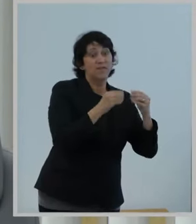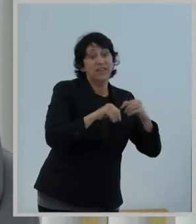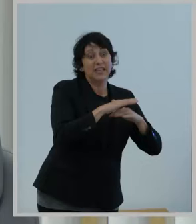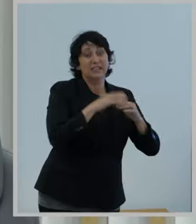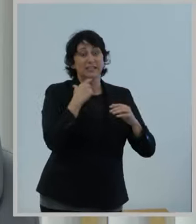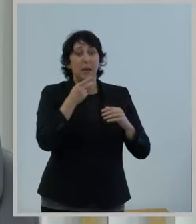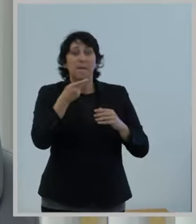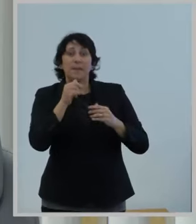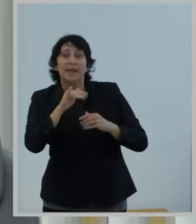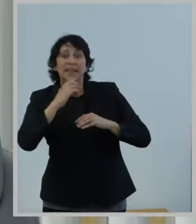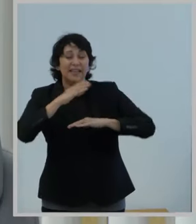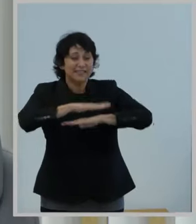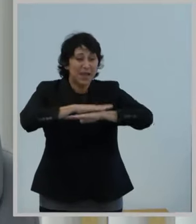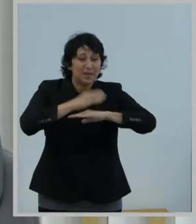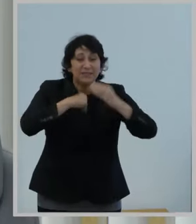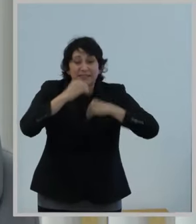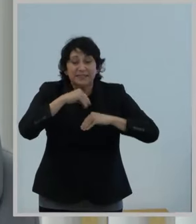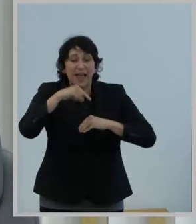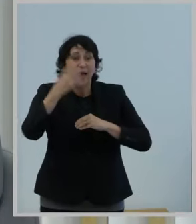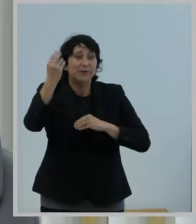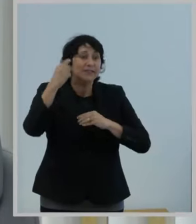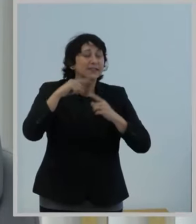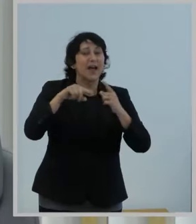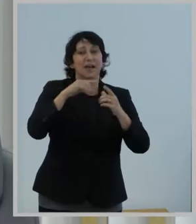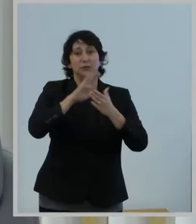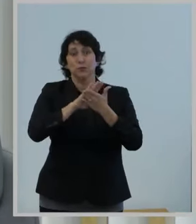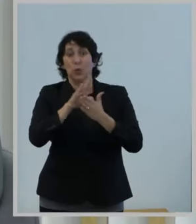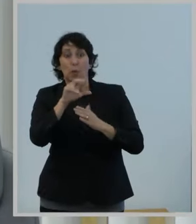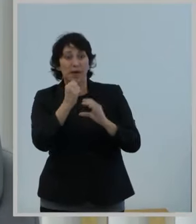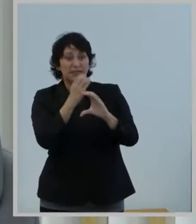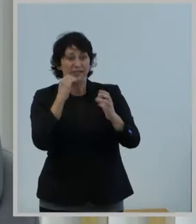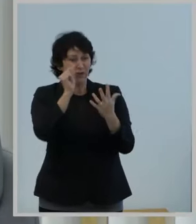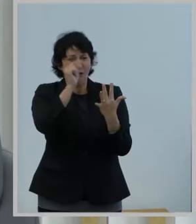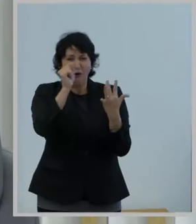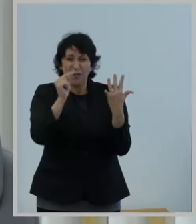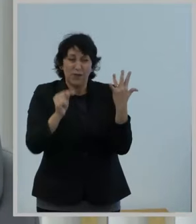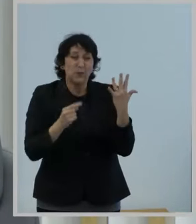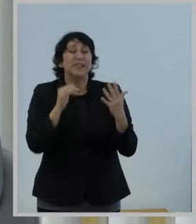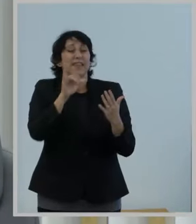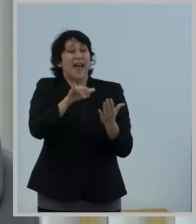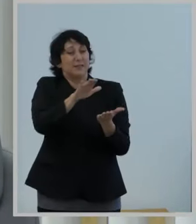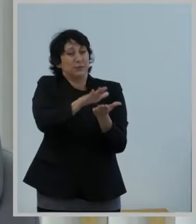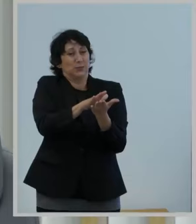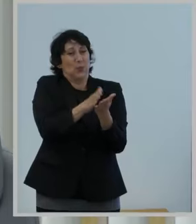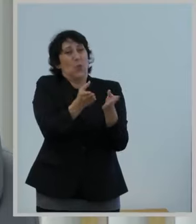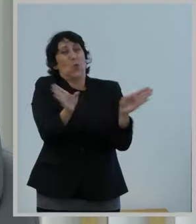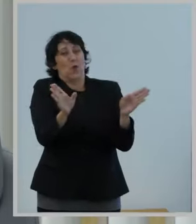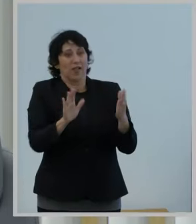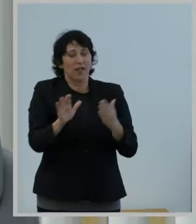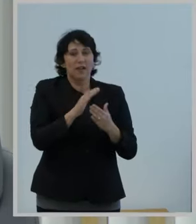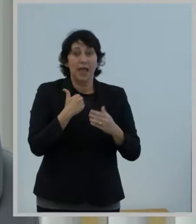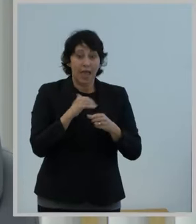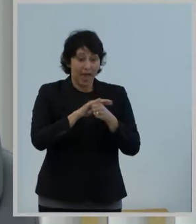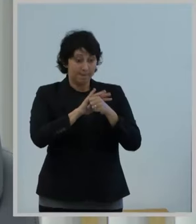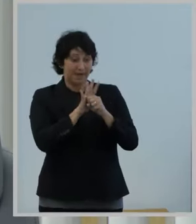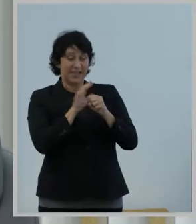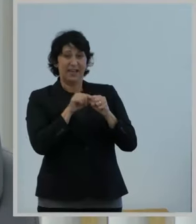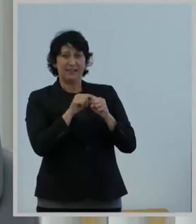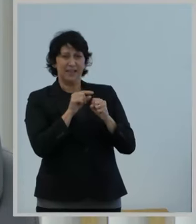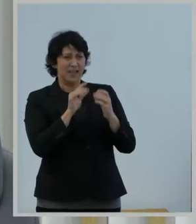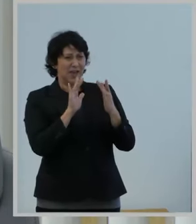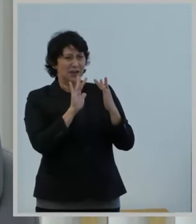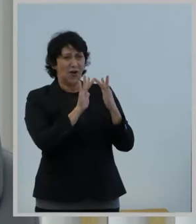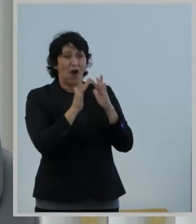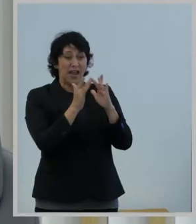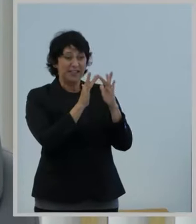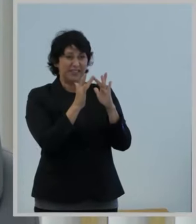picnic tables, and school buses. More so, the pandemic highlighted the fact that no longer is connectivity merely